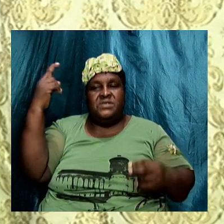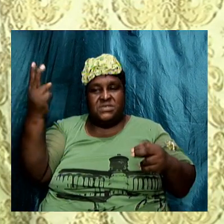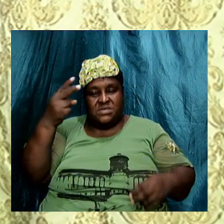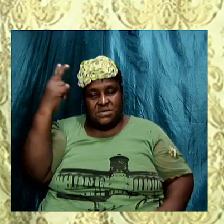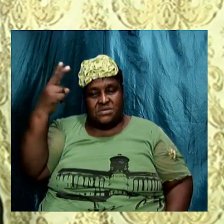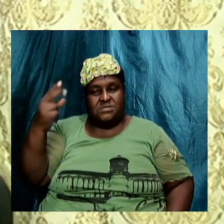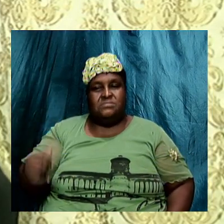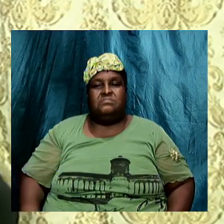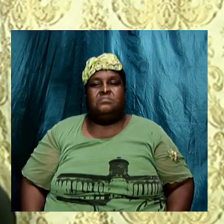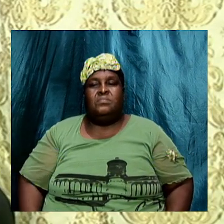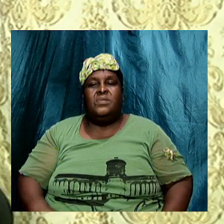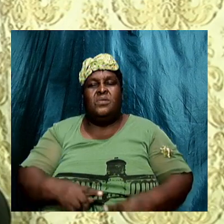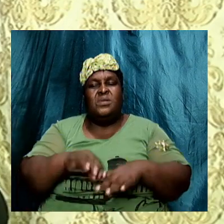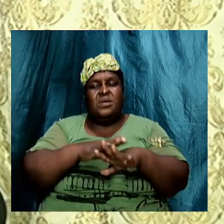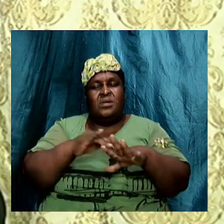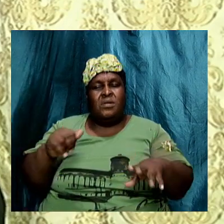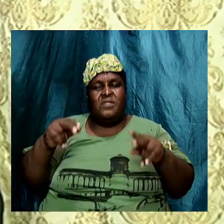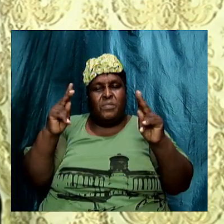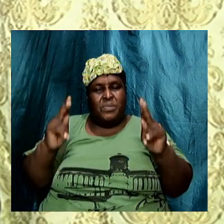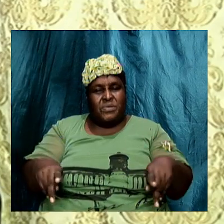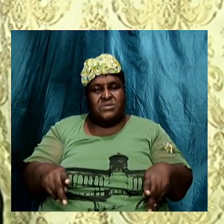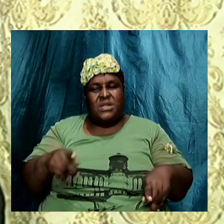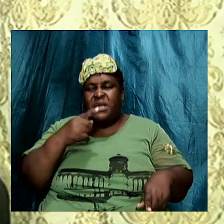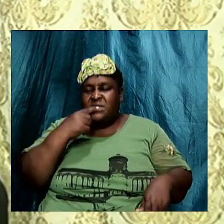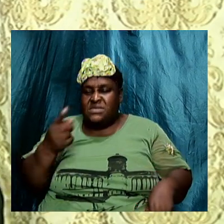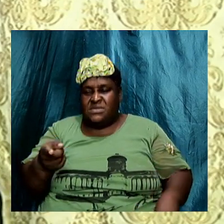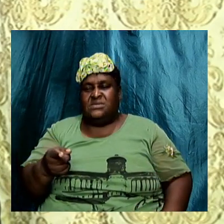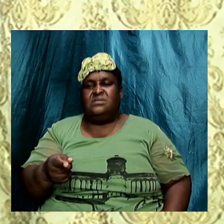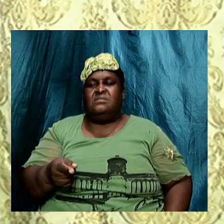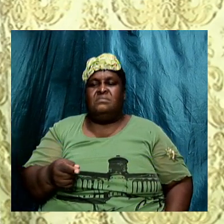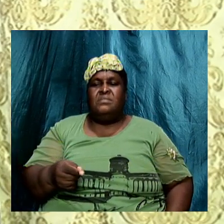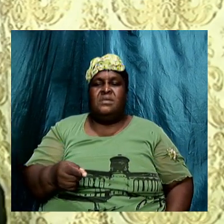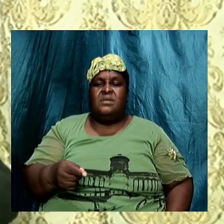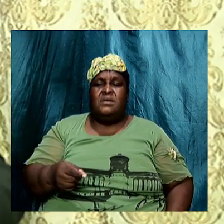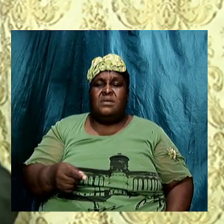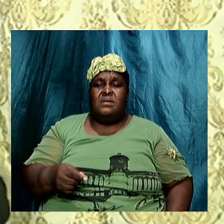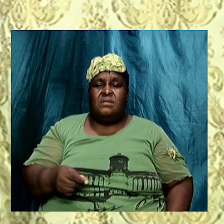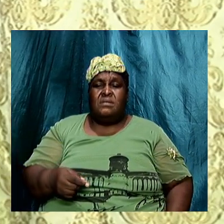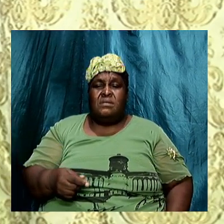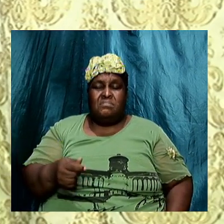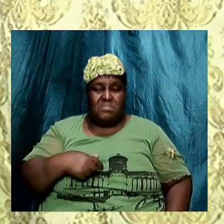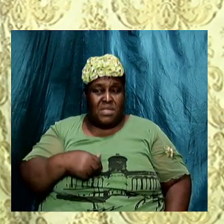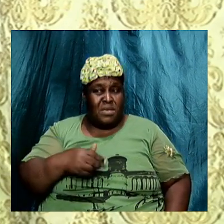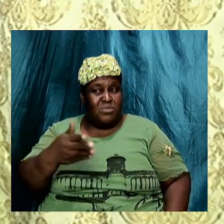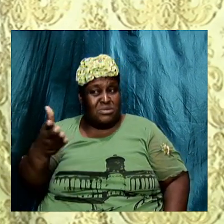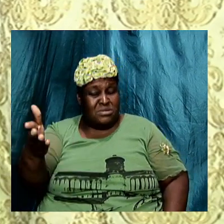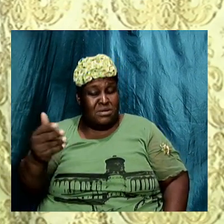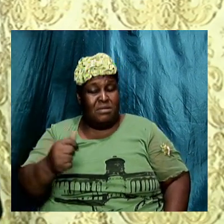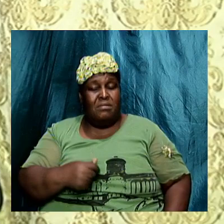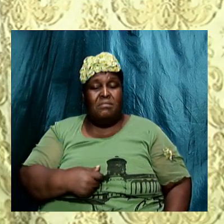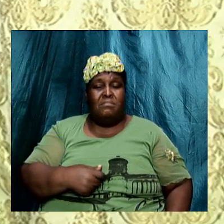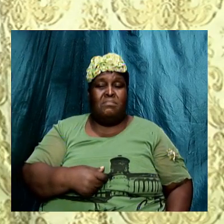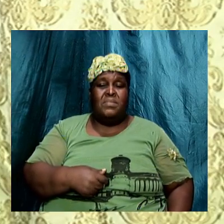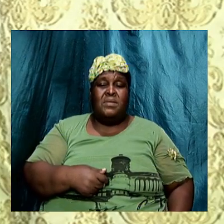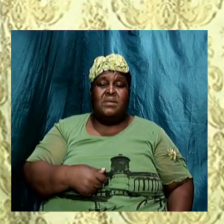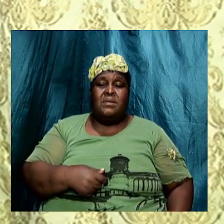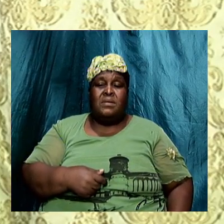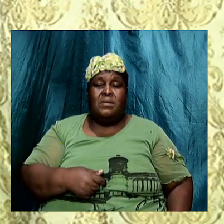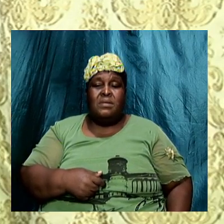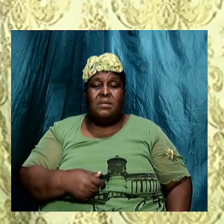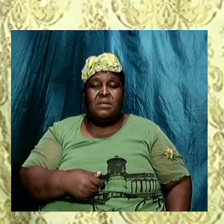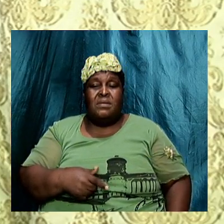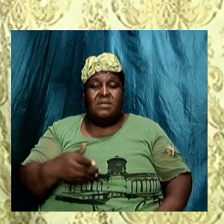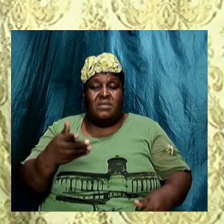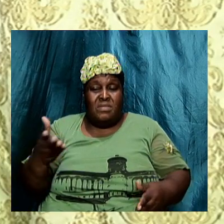And when I Called the person And I said to them You know I was there They said Oh what did you see Because they want